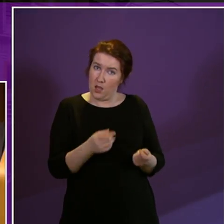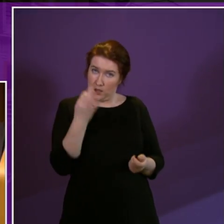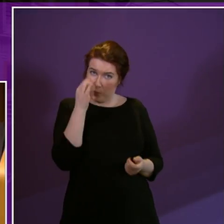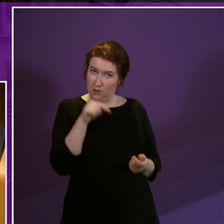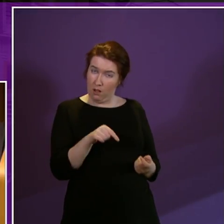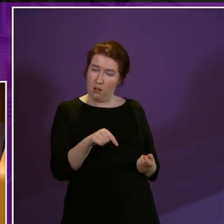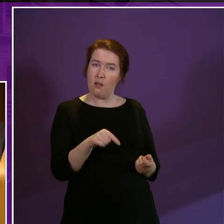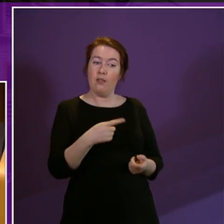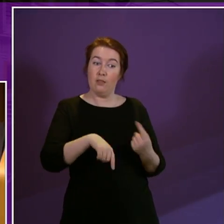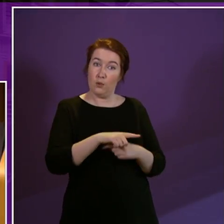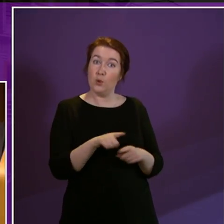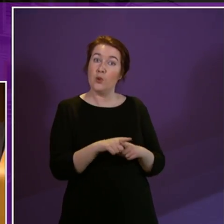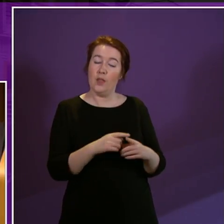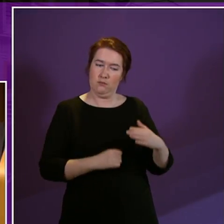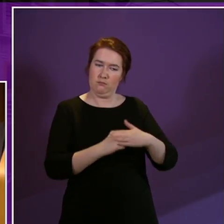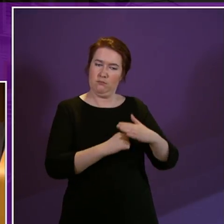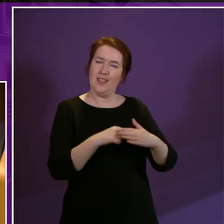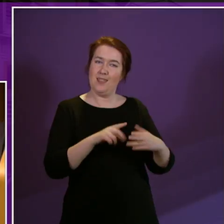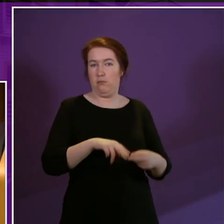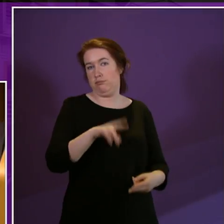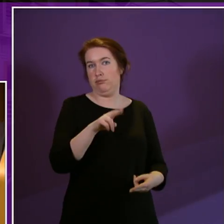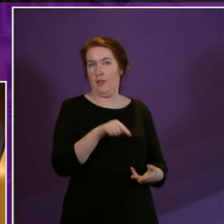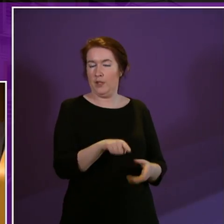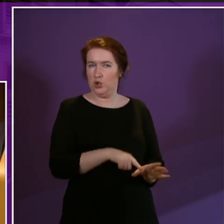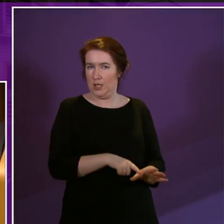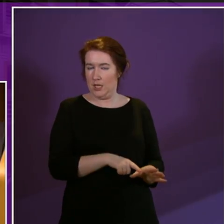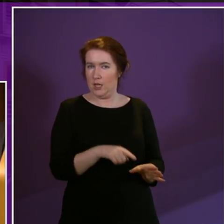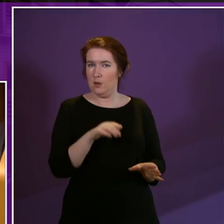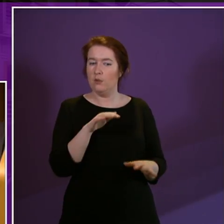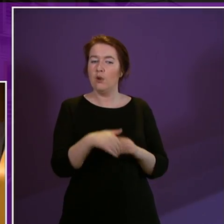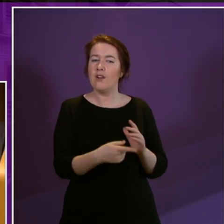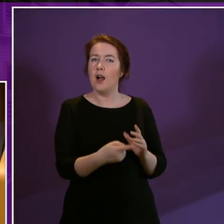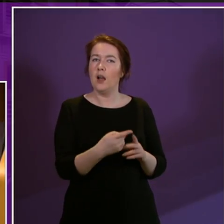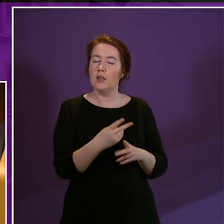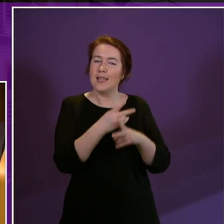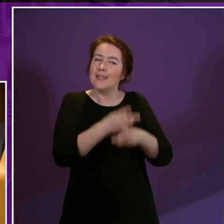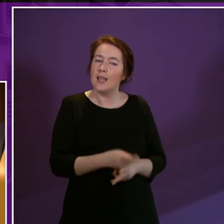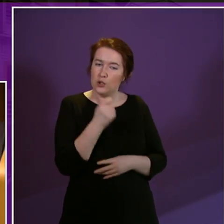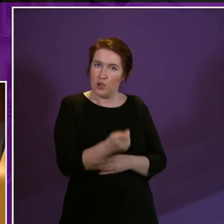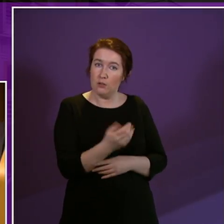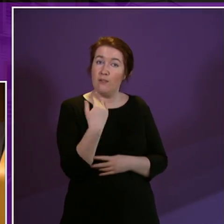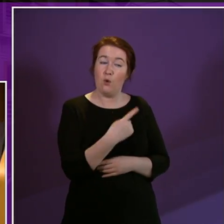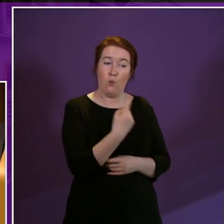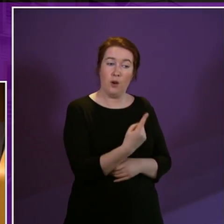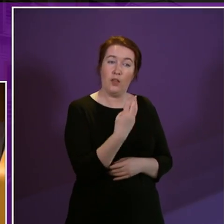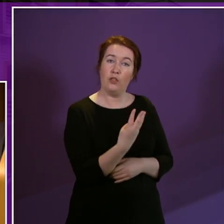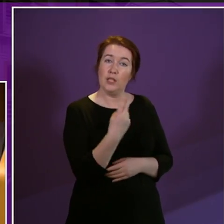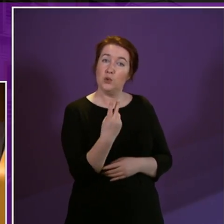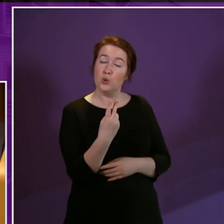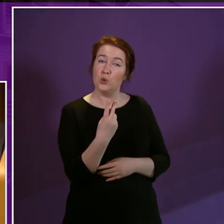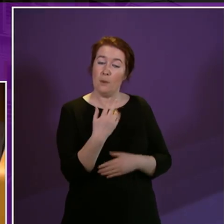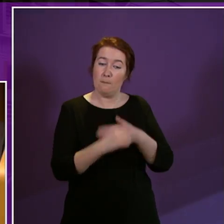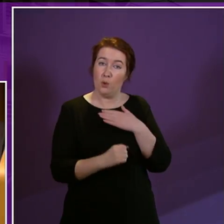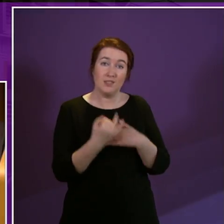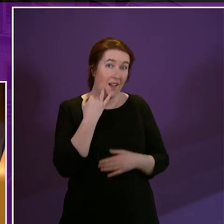increased the threshold this year for care charges from £132 a